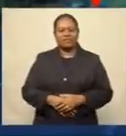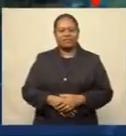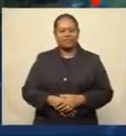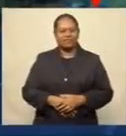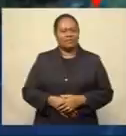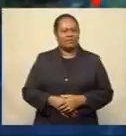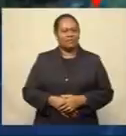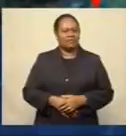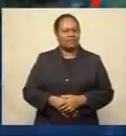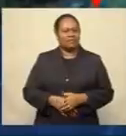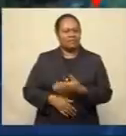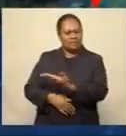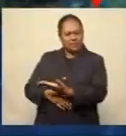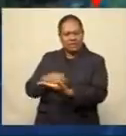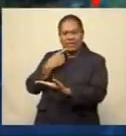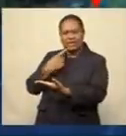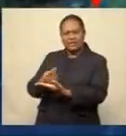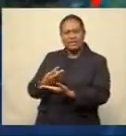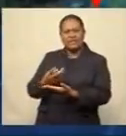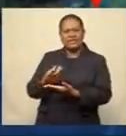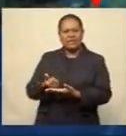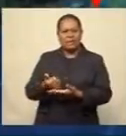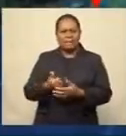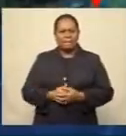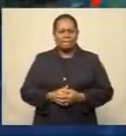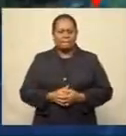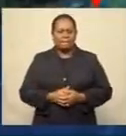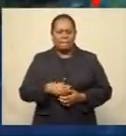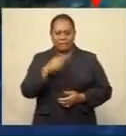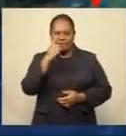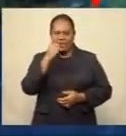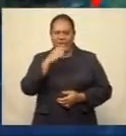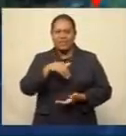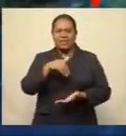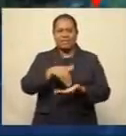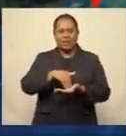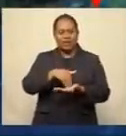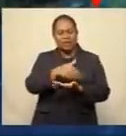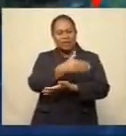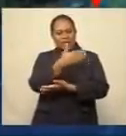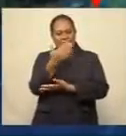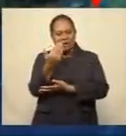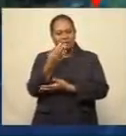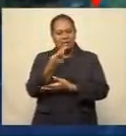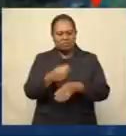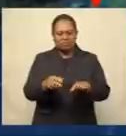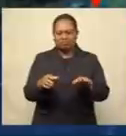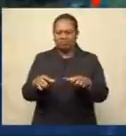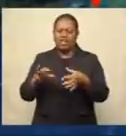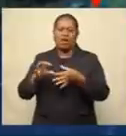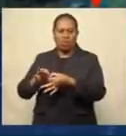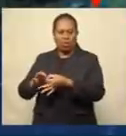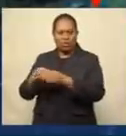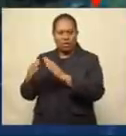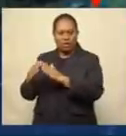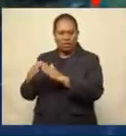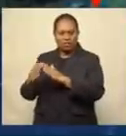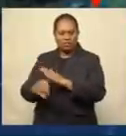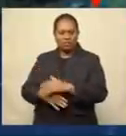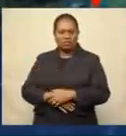pushing people out in the middle of the night, the middle of the day, or on the street, or locking them out is not, uh,